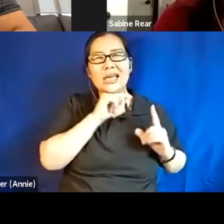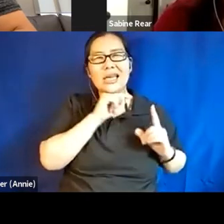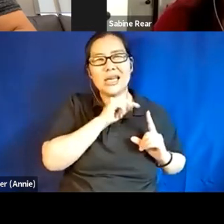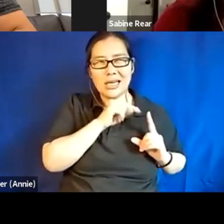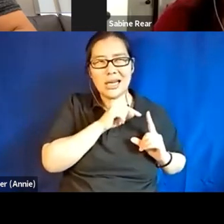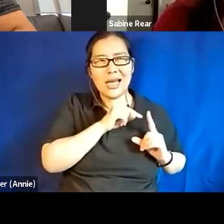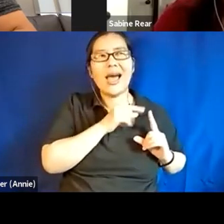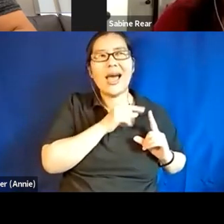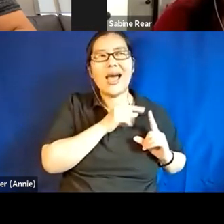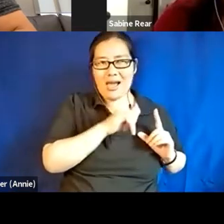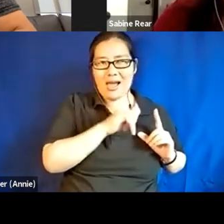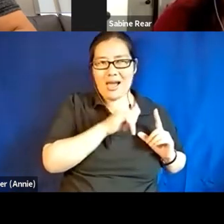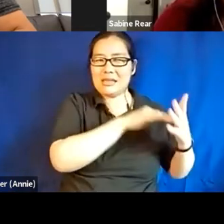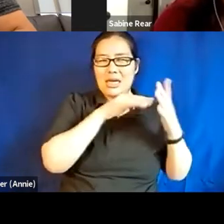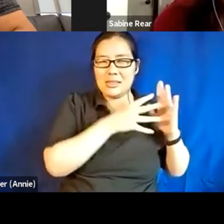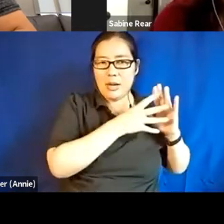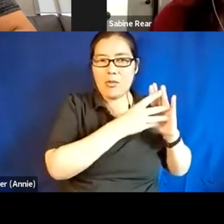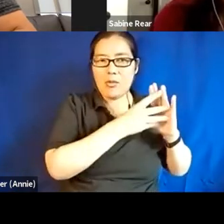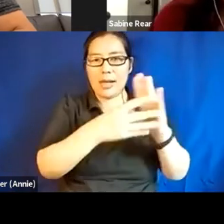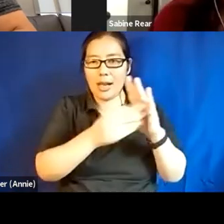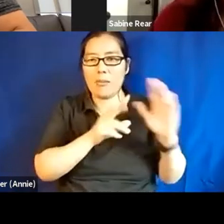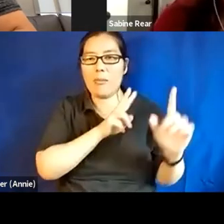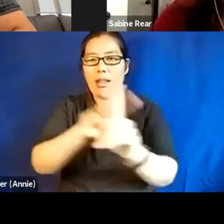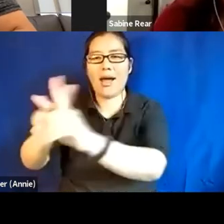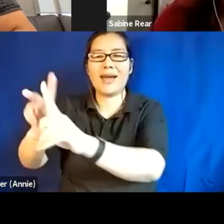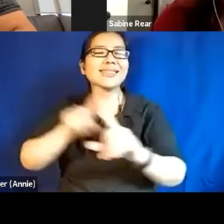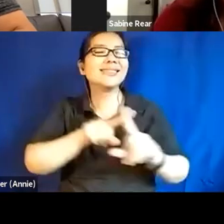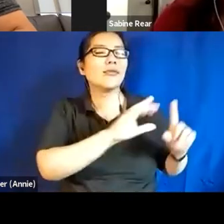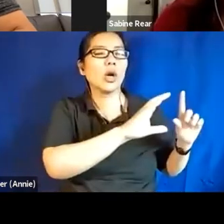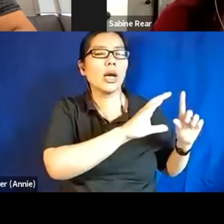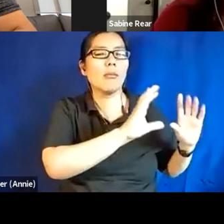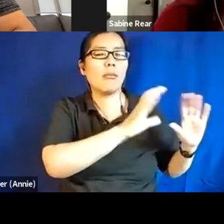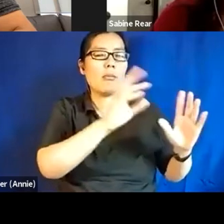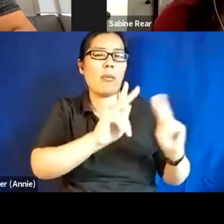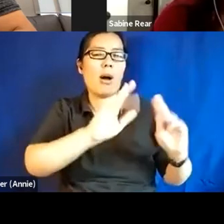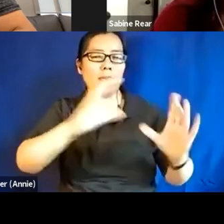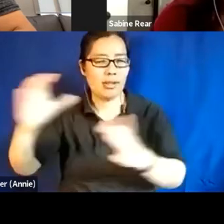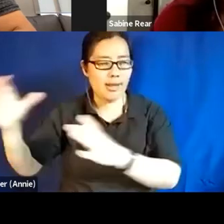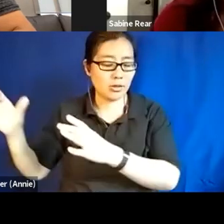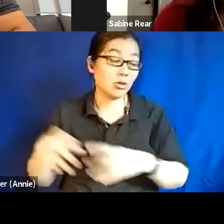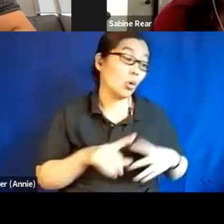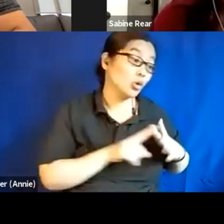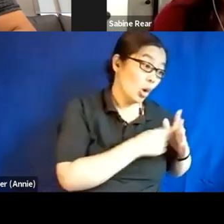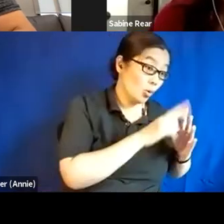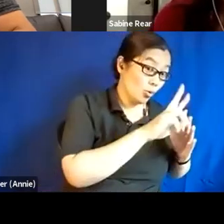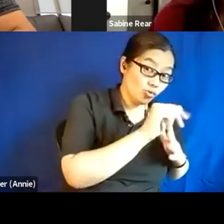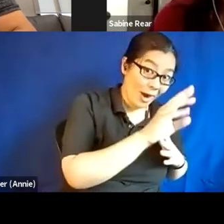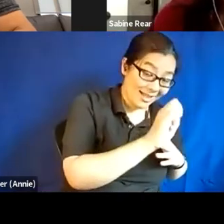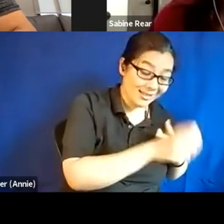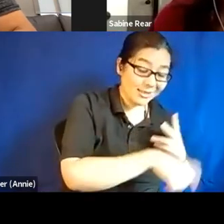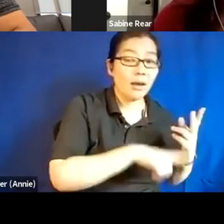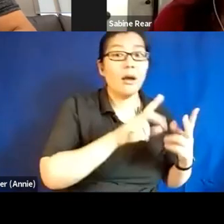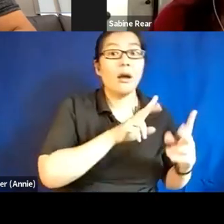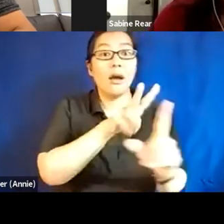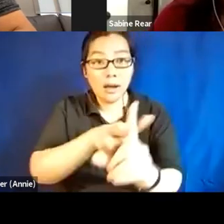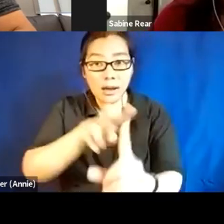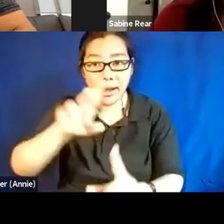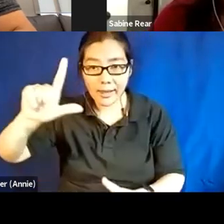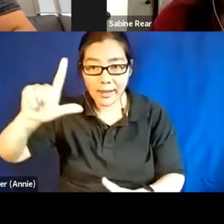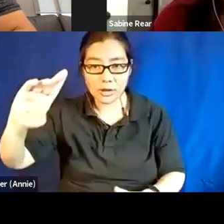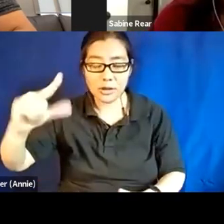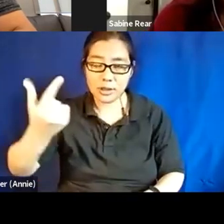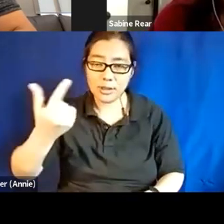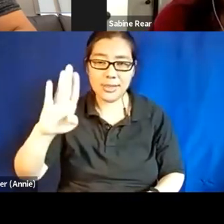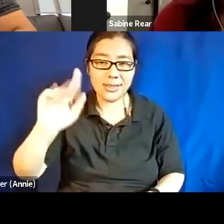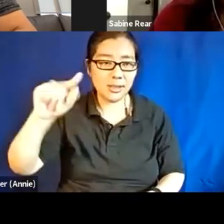replicated for different populations starting, it started with race and then moved on to like LGBTQI, uh, plus populations. And